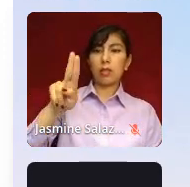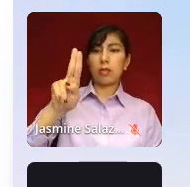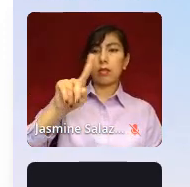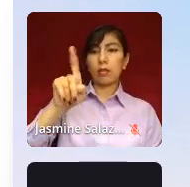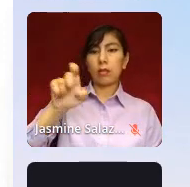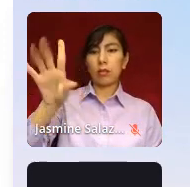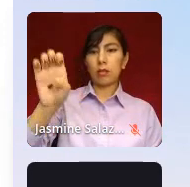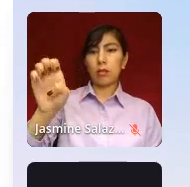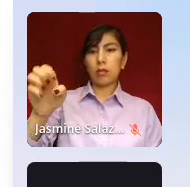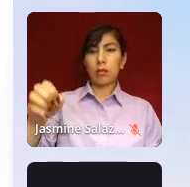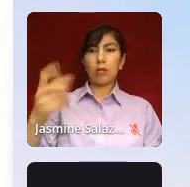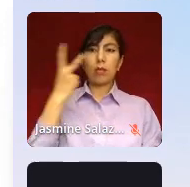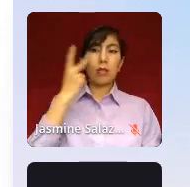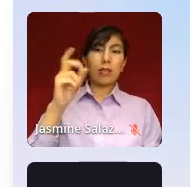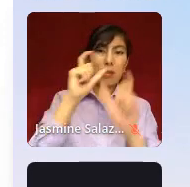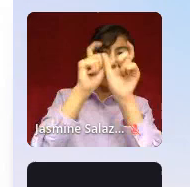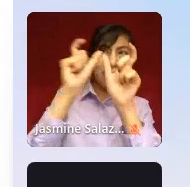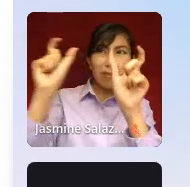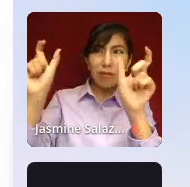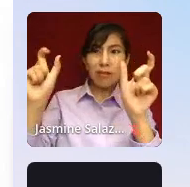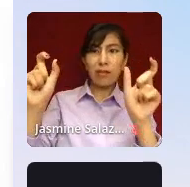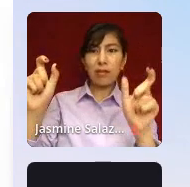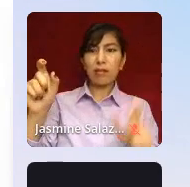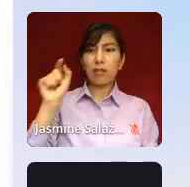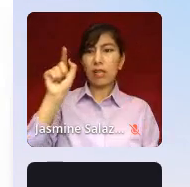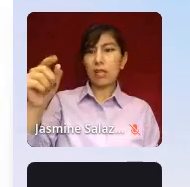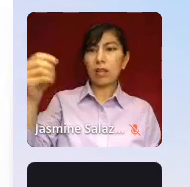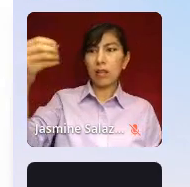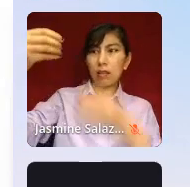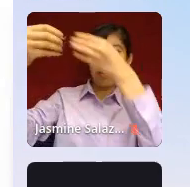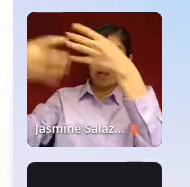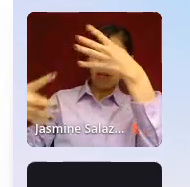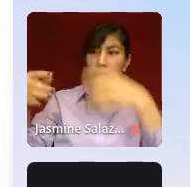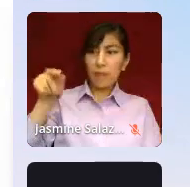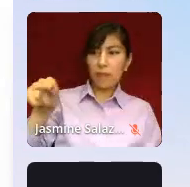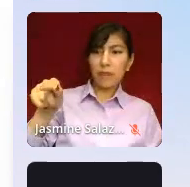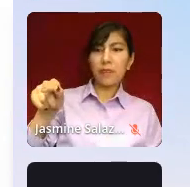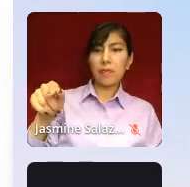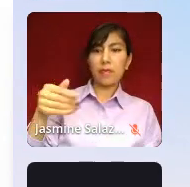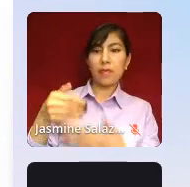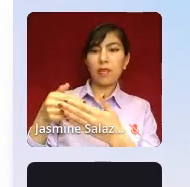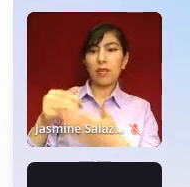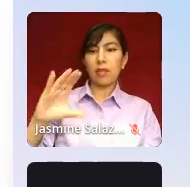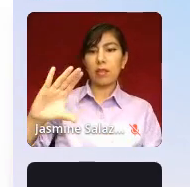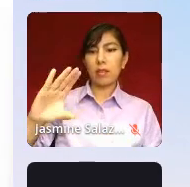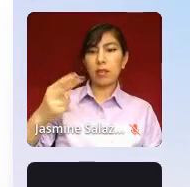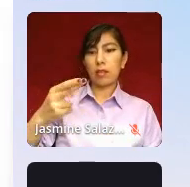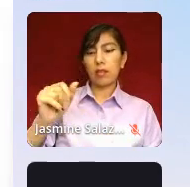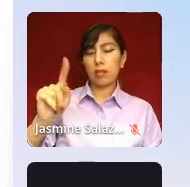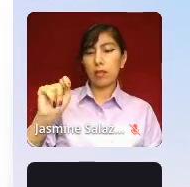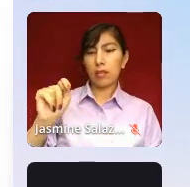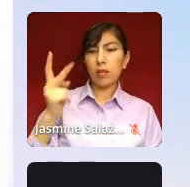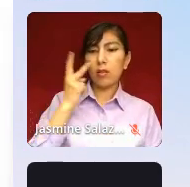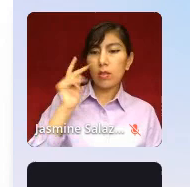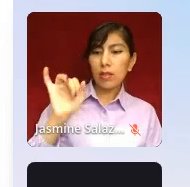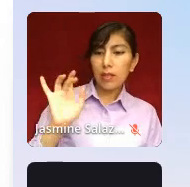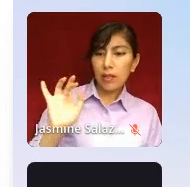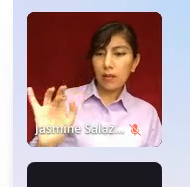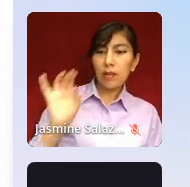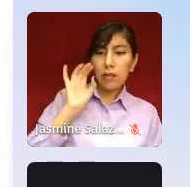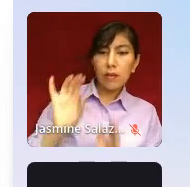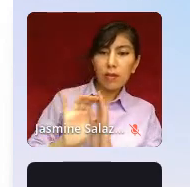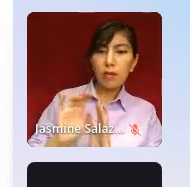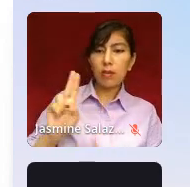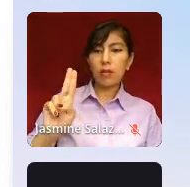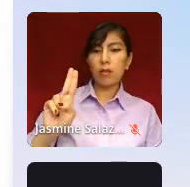list of icons there. And at the very bottom of that list next to the chat is a puzzle piece. You click on that puzzle piece.